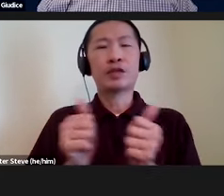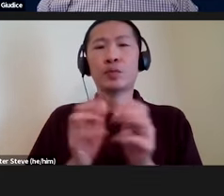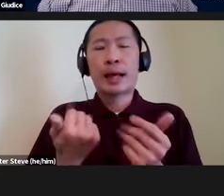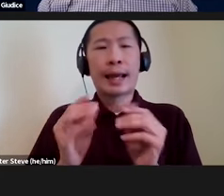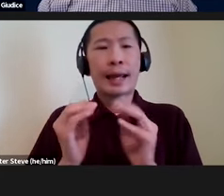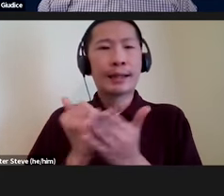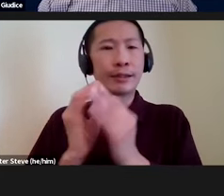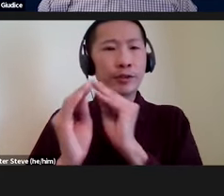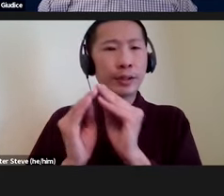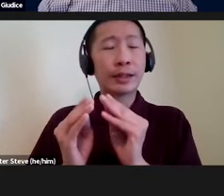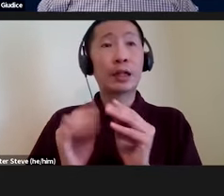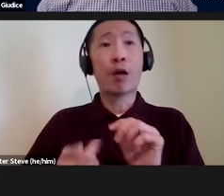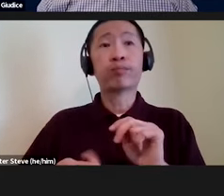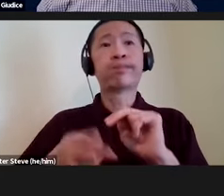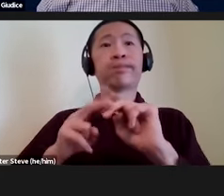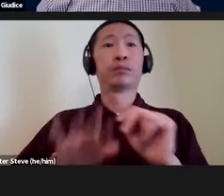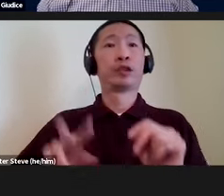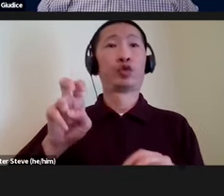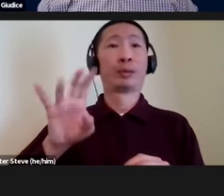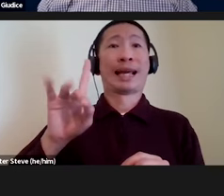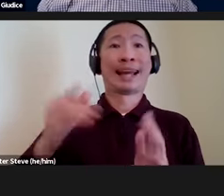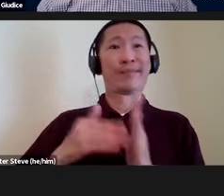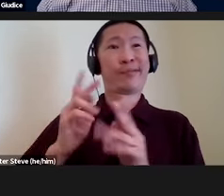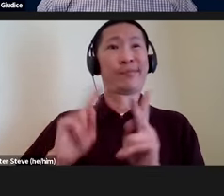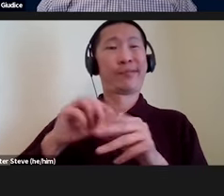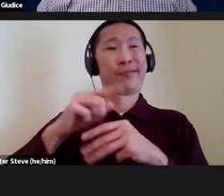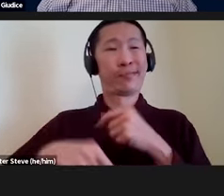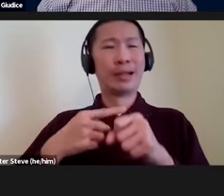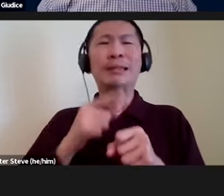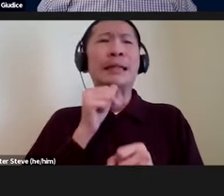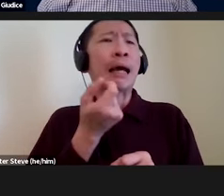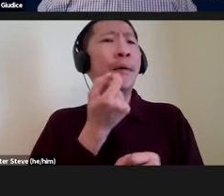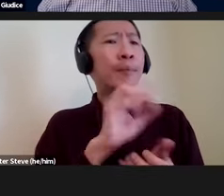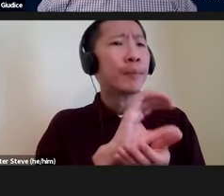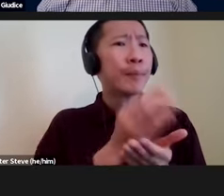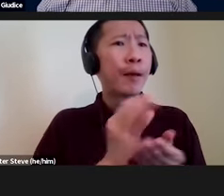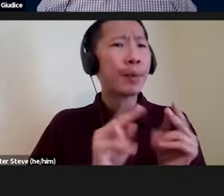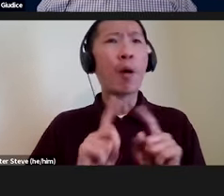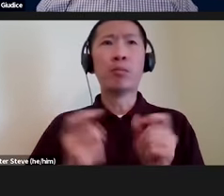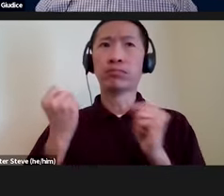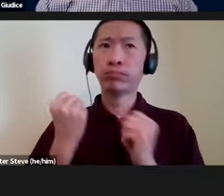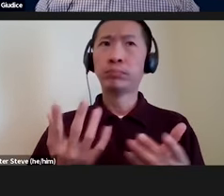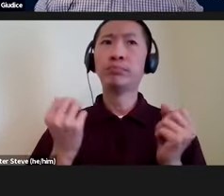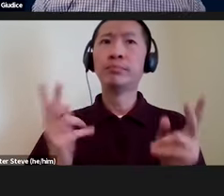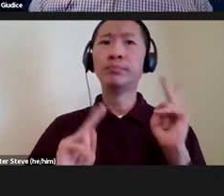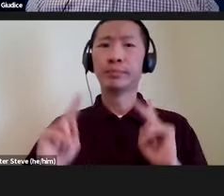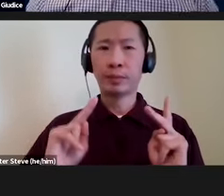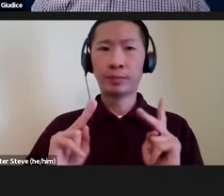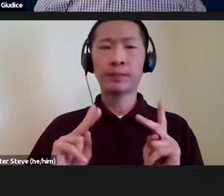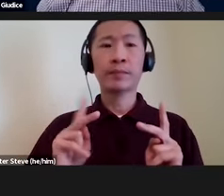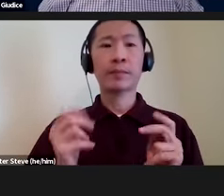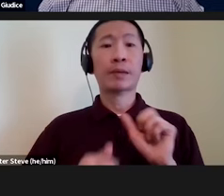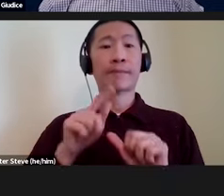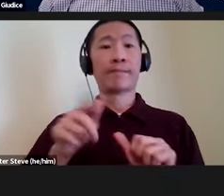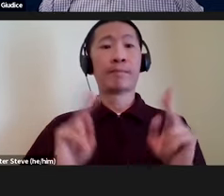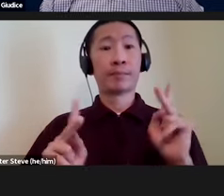280 million people worldwide. So, we're not talking about a tiny demographic. And most of these people